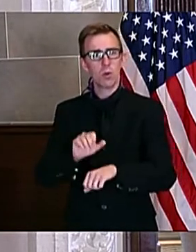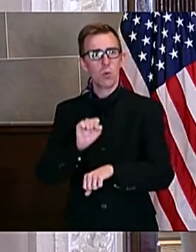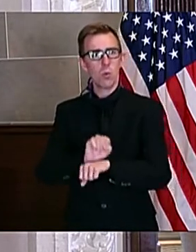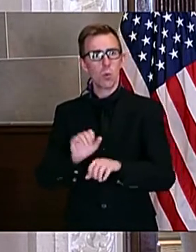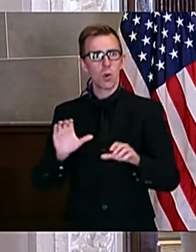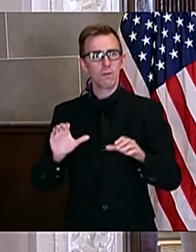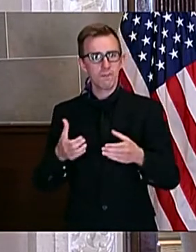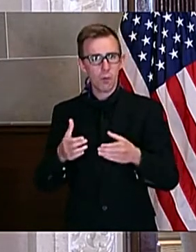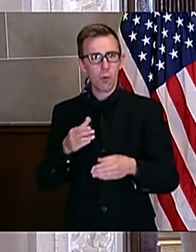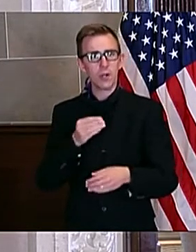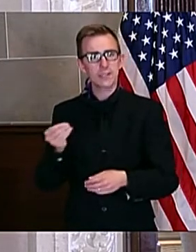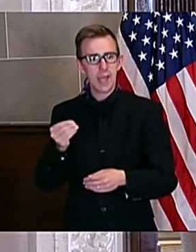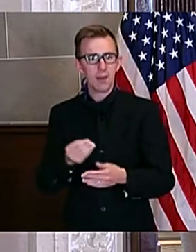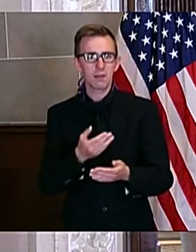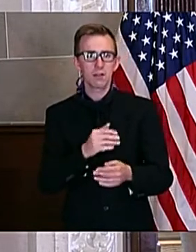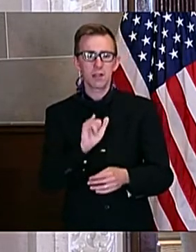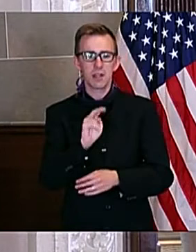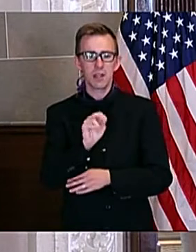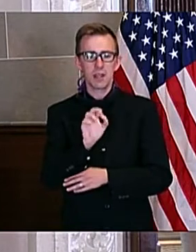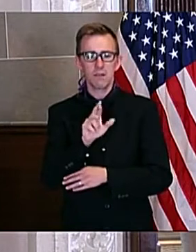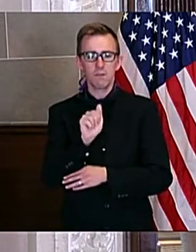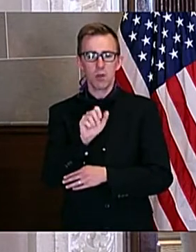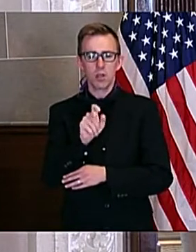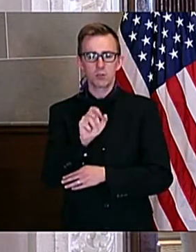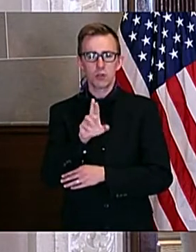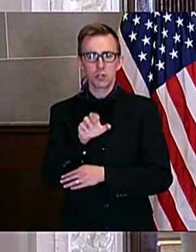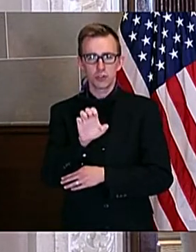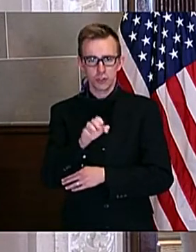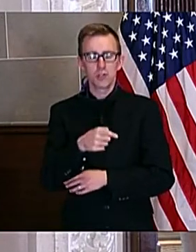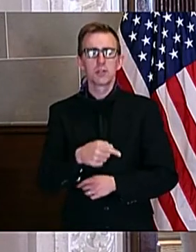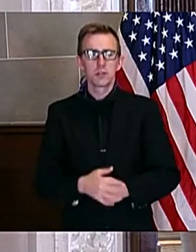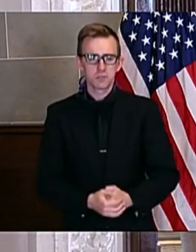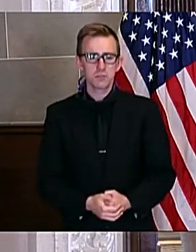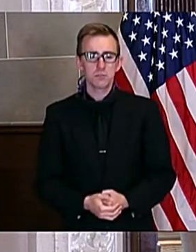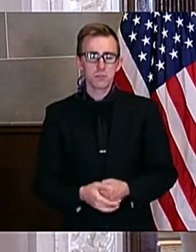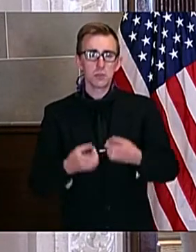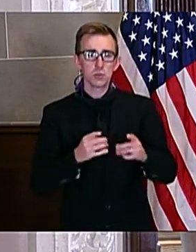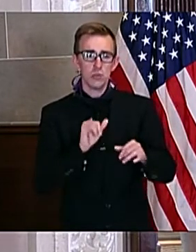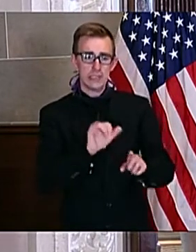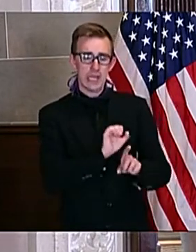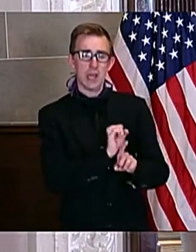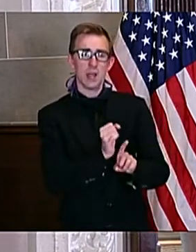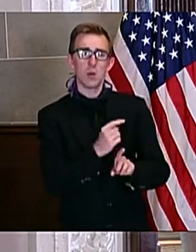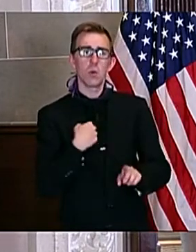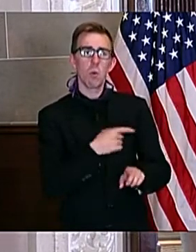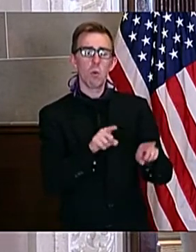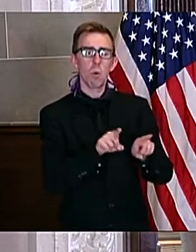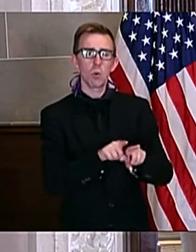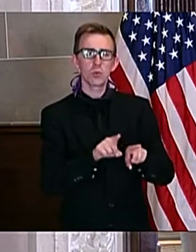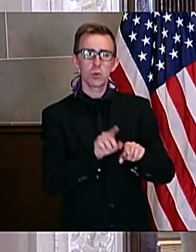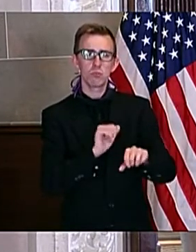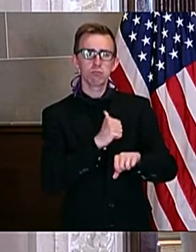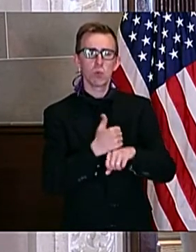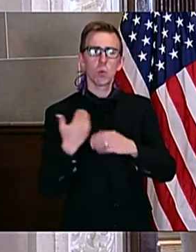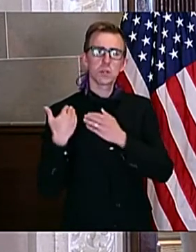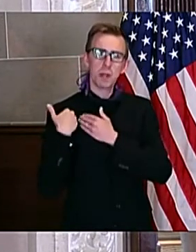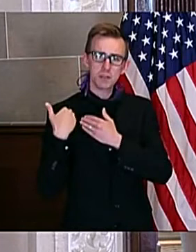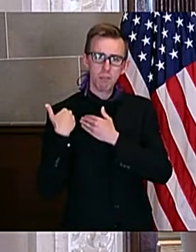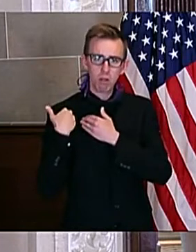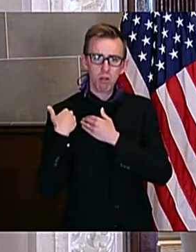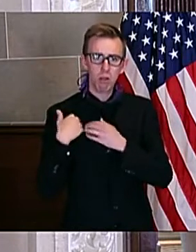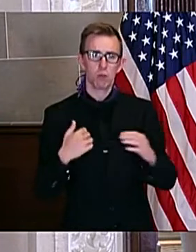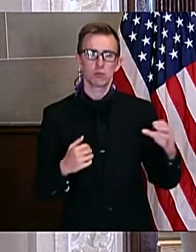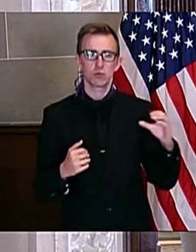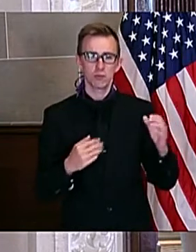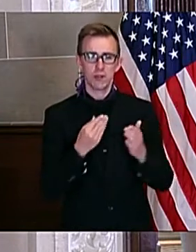during those times. During these times, we have also been able to put forward responsible, conservative budgets to the